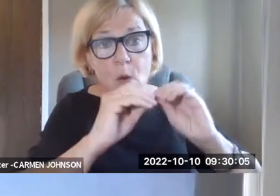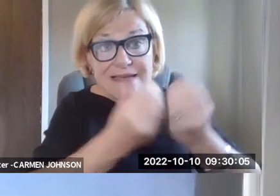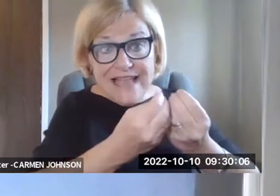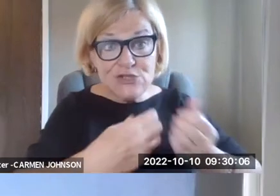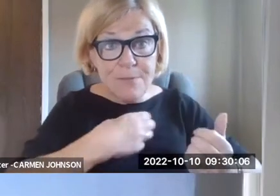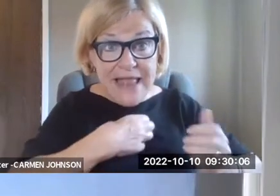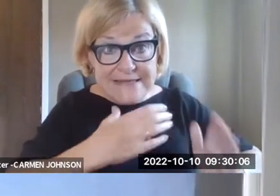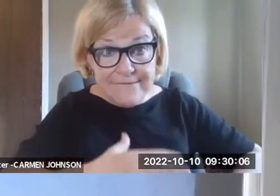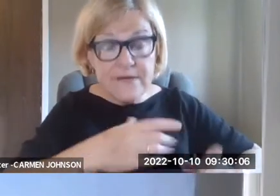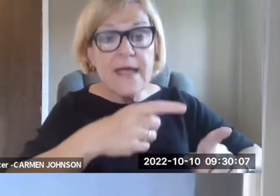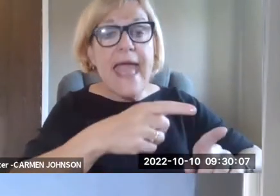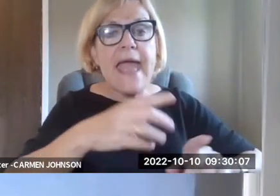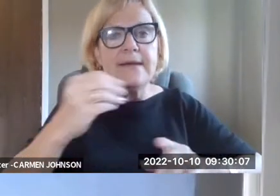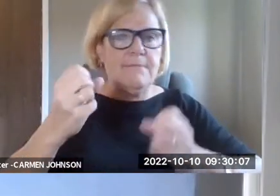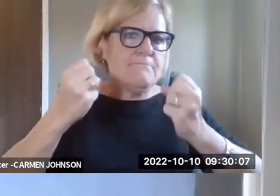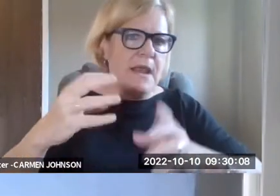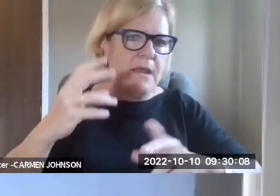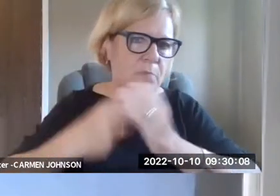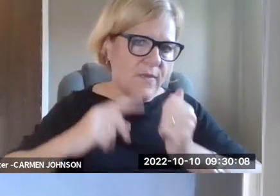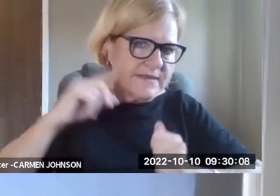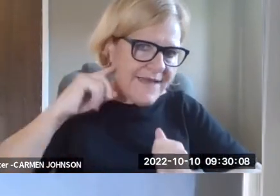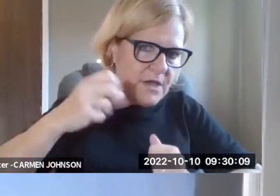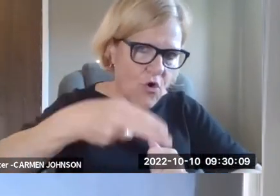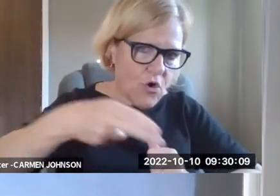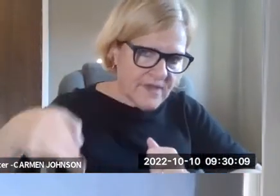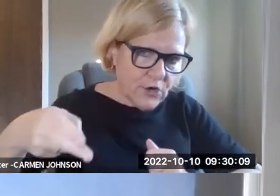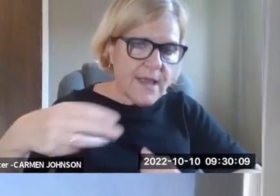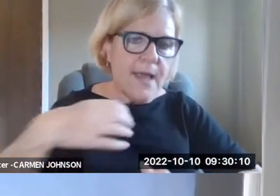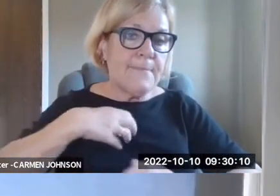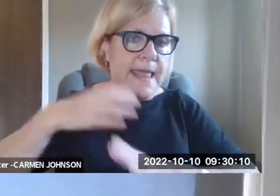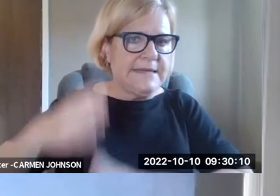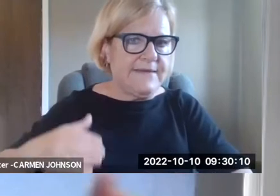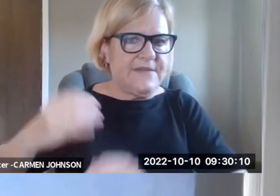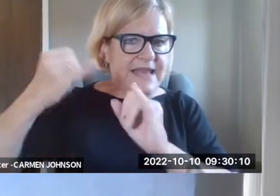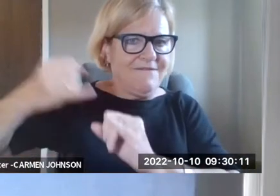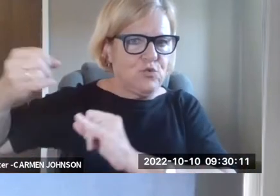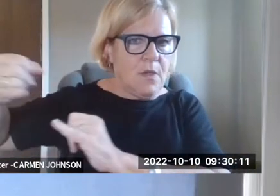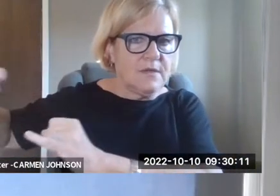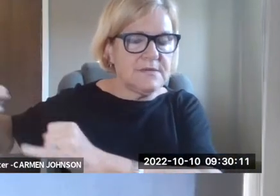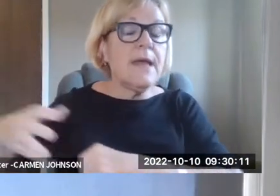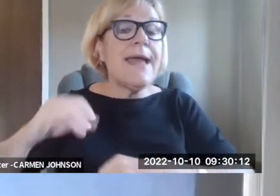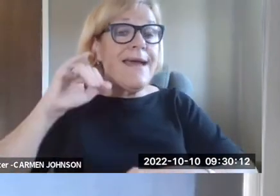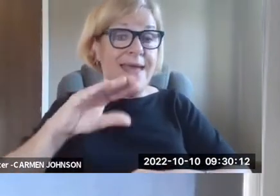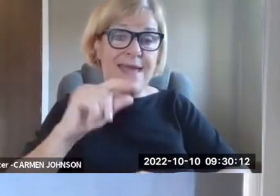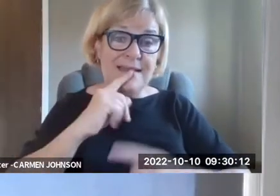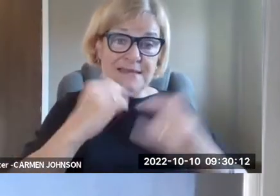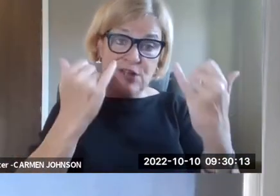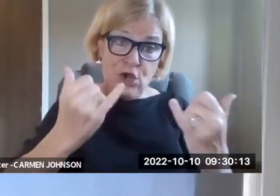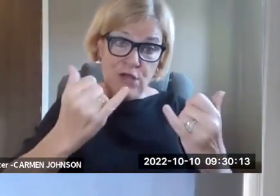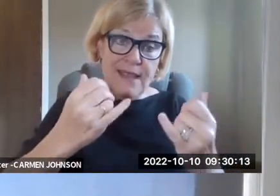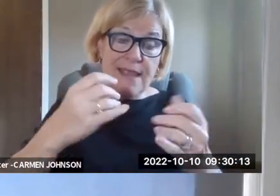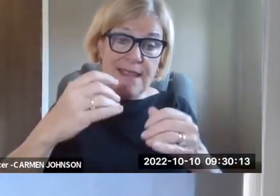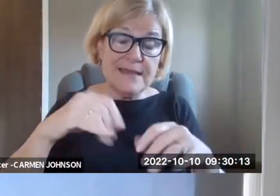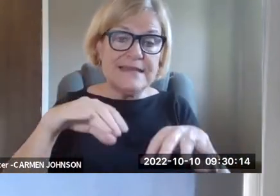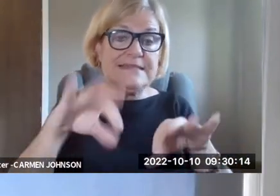deaf and hard of hearing incarcerated people. Um, we have both the organizational plaintiff and a number of both